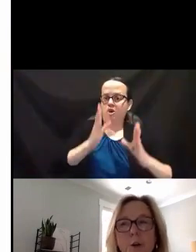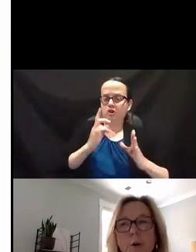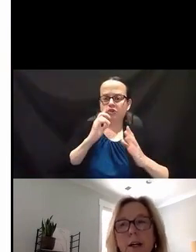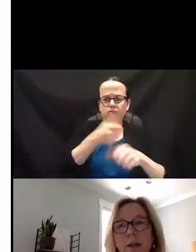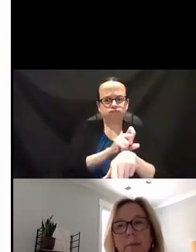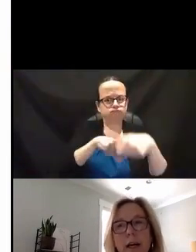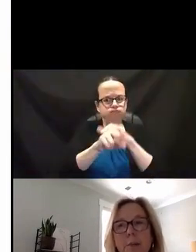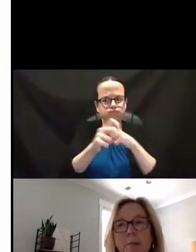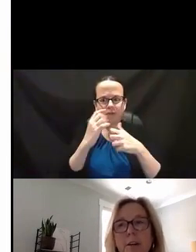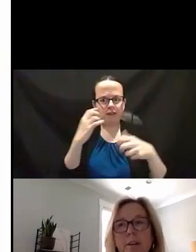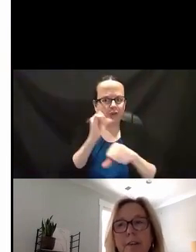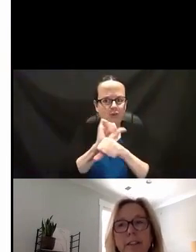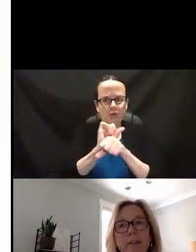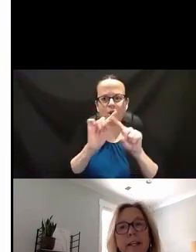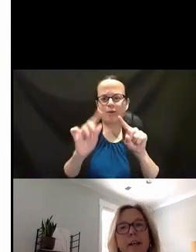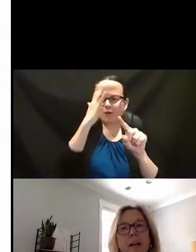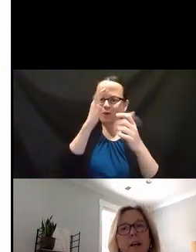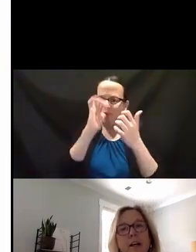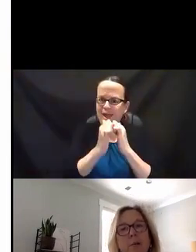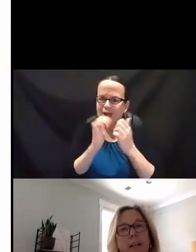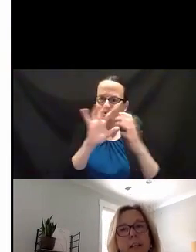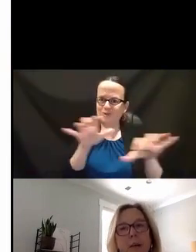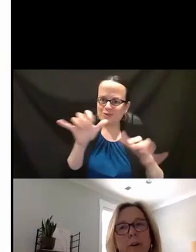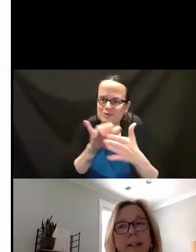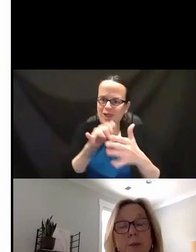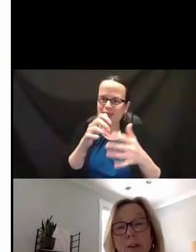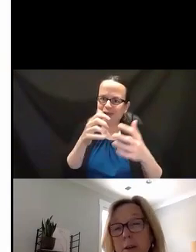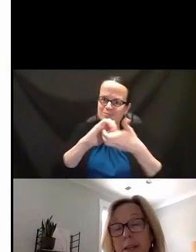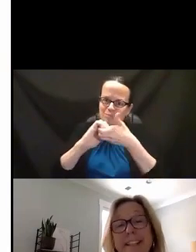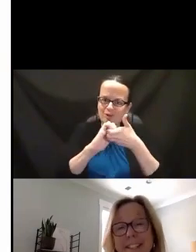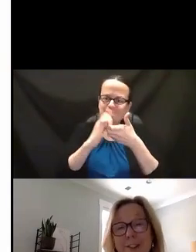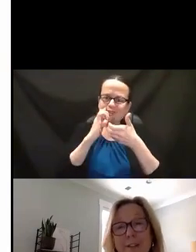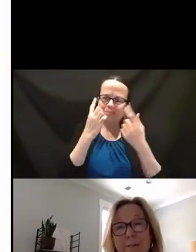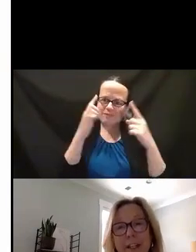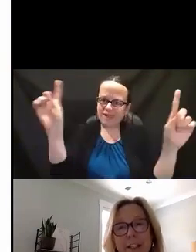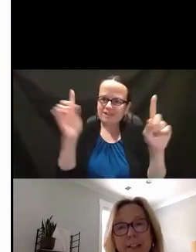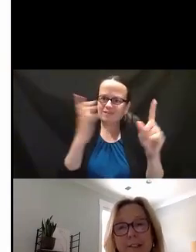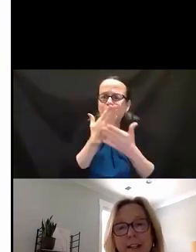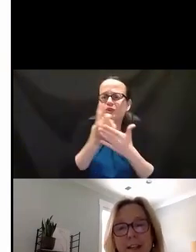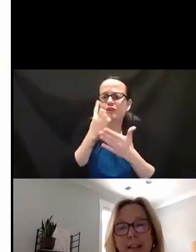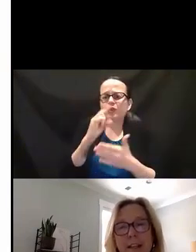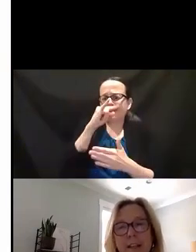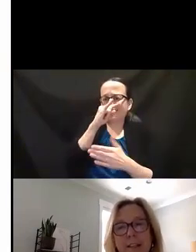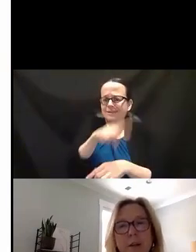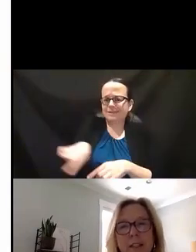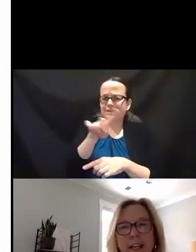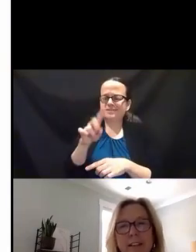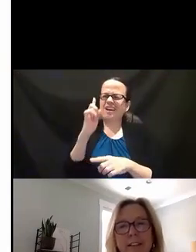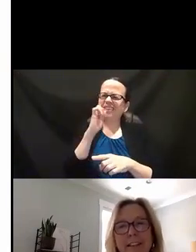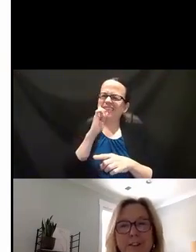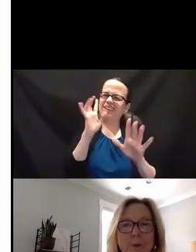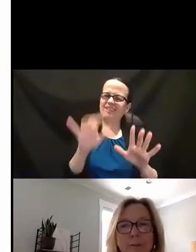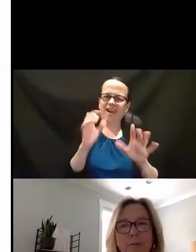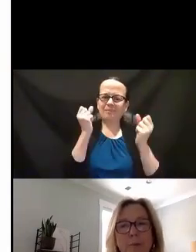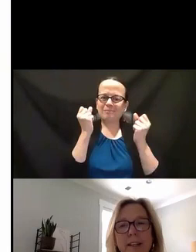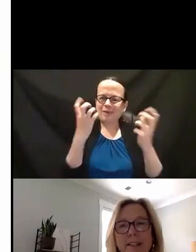know how to partner effectively, really collaborate. It's worth it because it's good for kids. And I think this multicolored